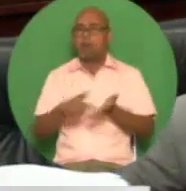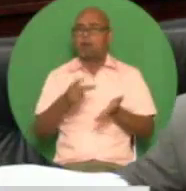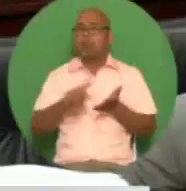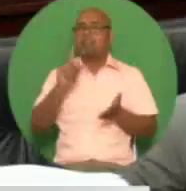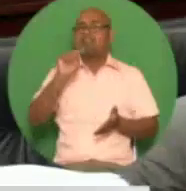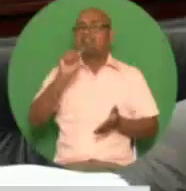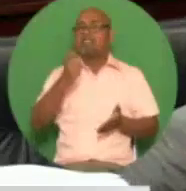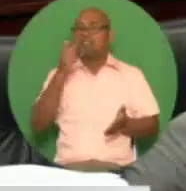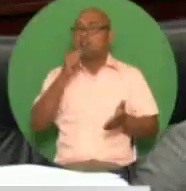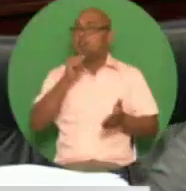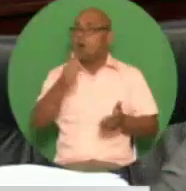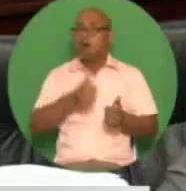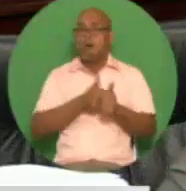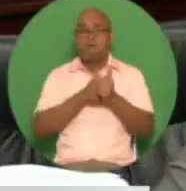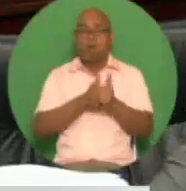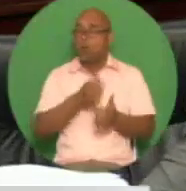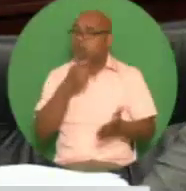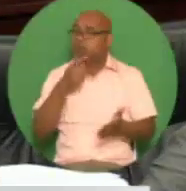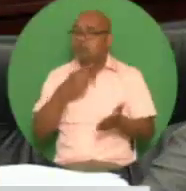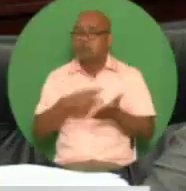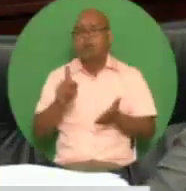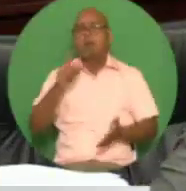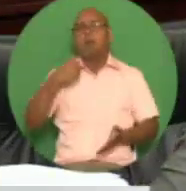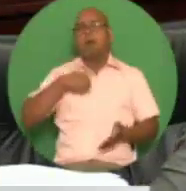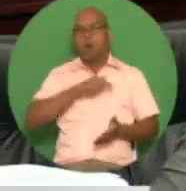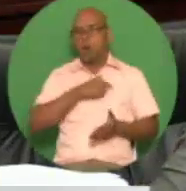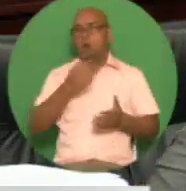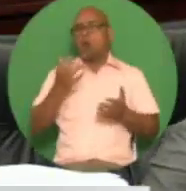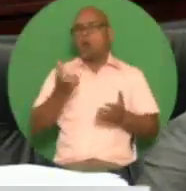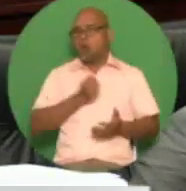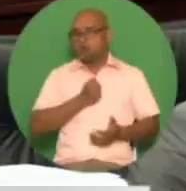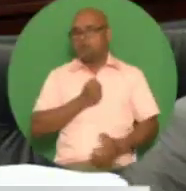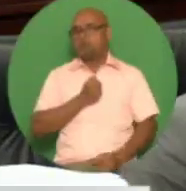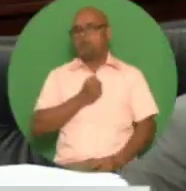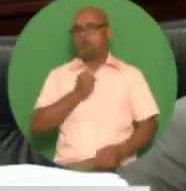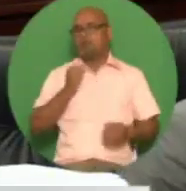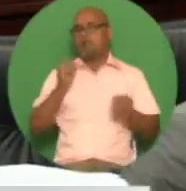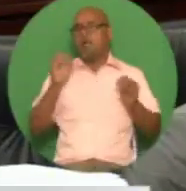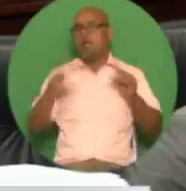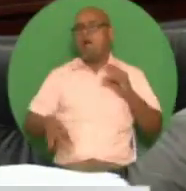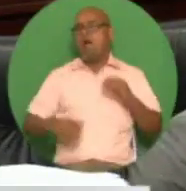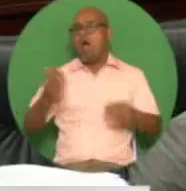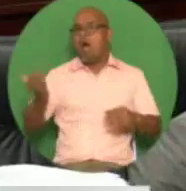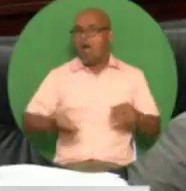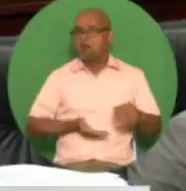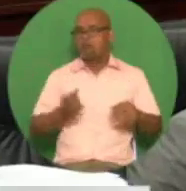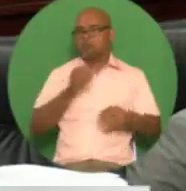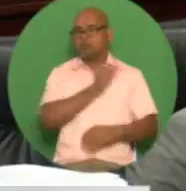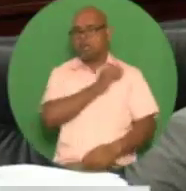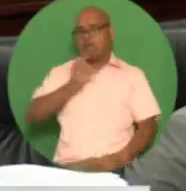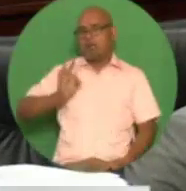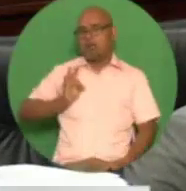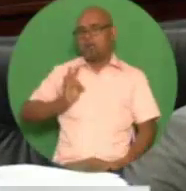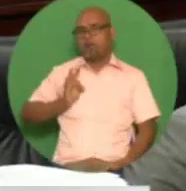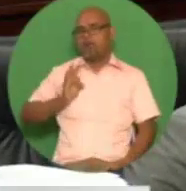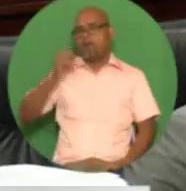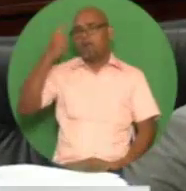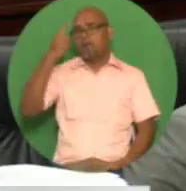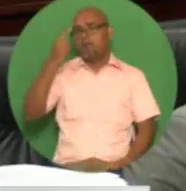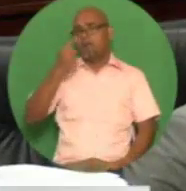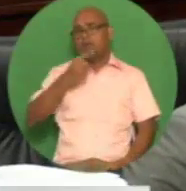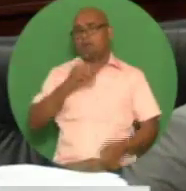capacity at the inland revenue department by expanding the staffing in the audit and taxpayer departments by employing